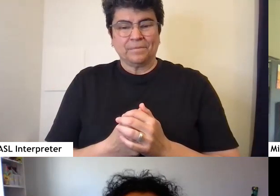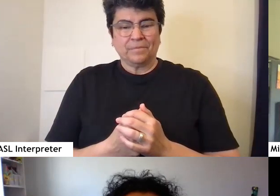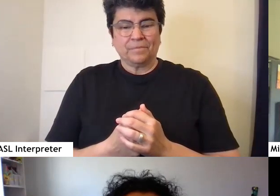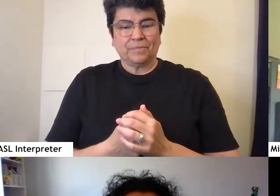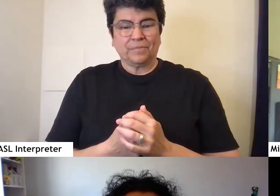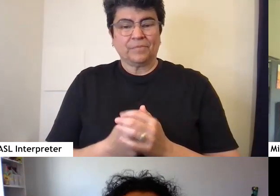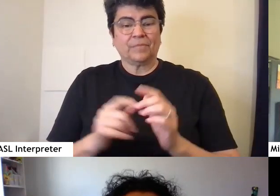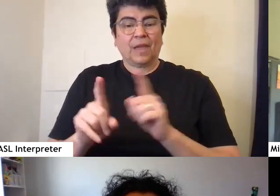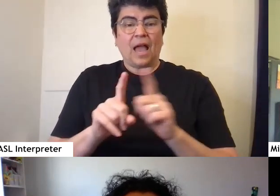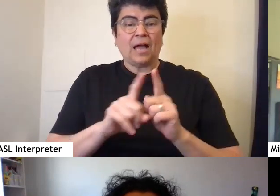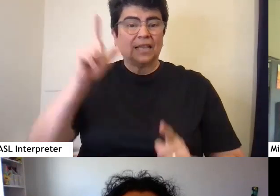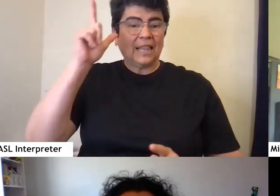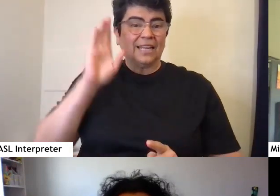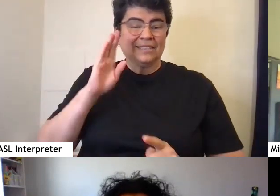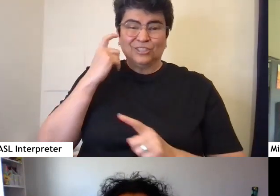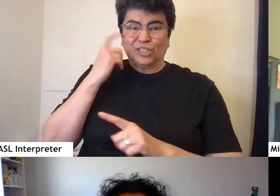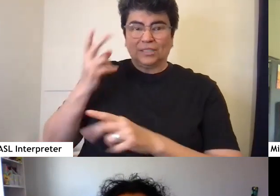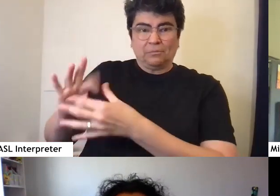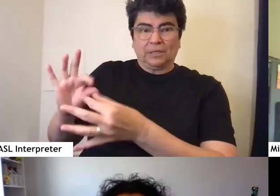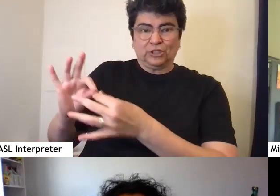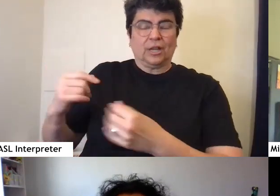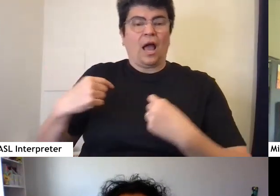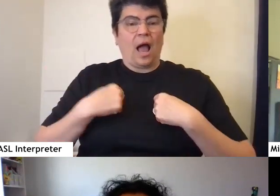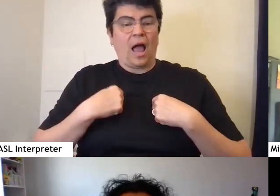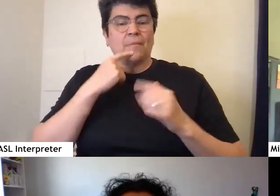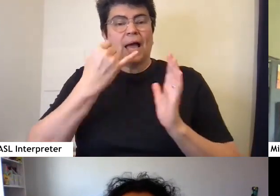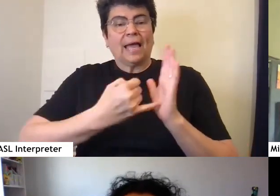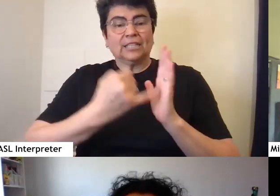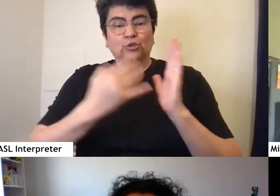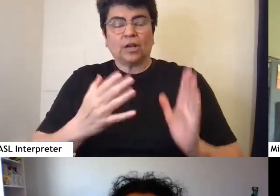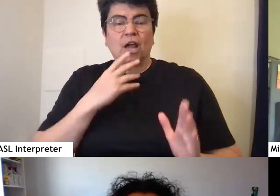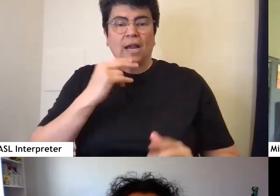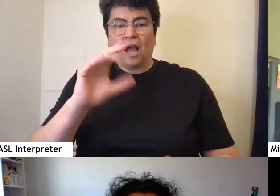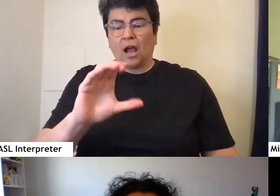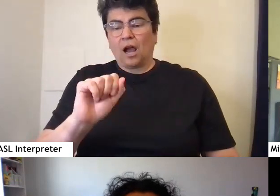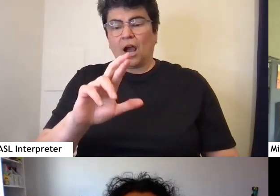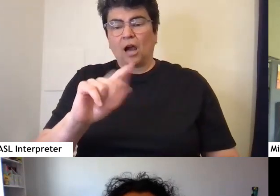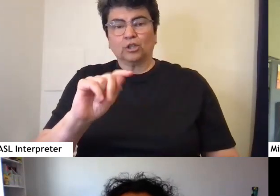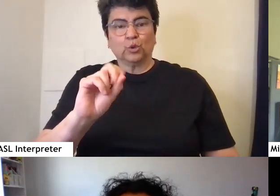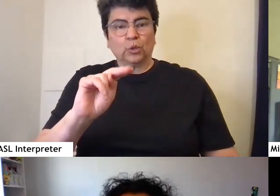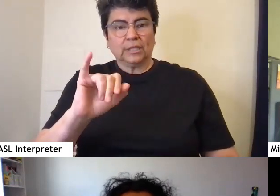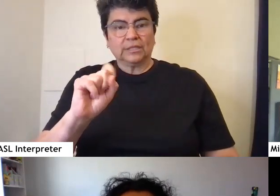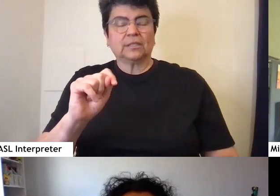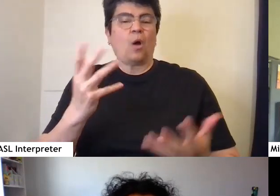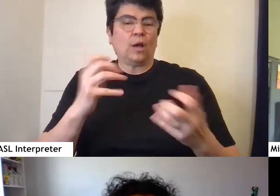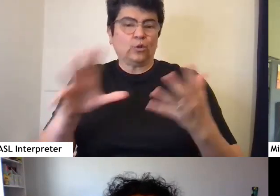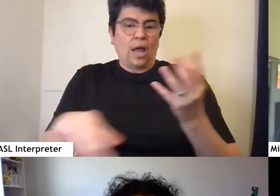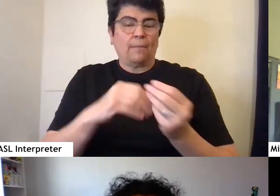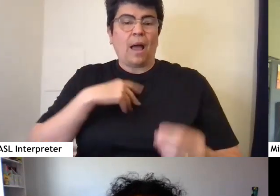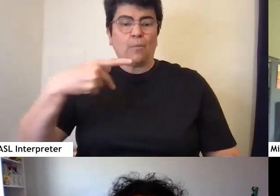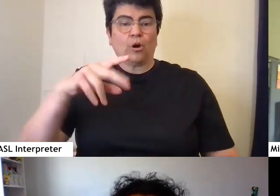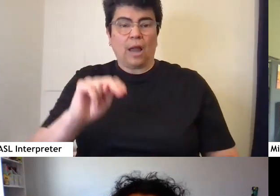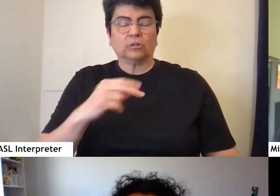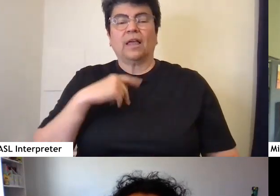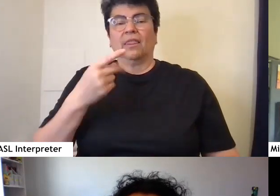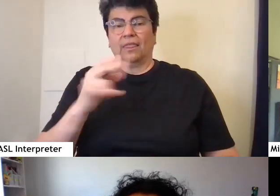As Lydia mentioned, I am an illustrator and cartoonist. I also wanted to add that my pronouns are they